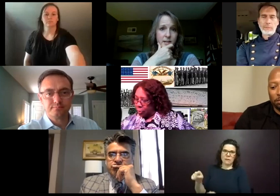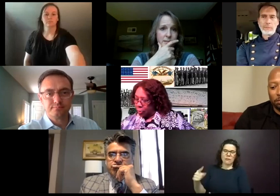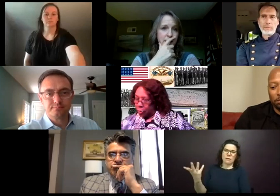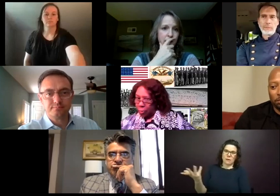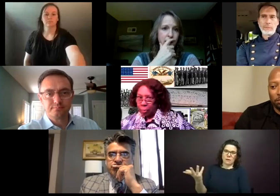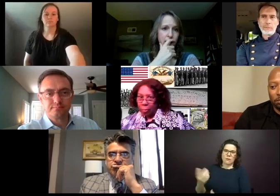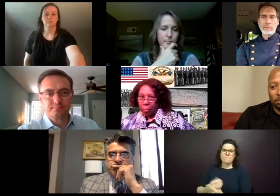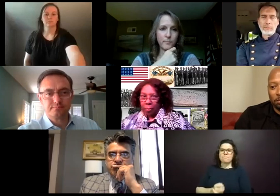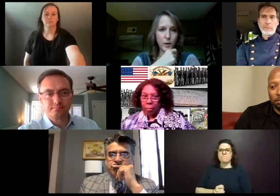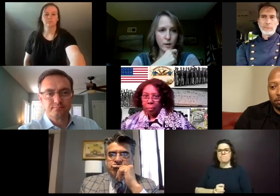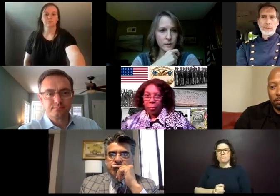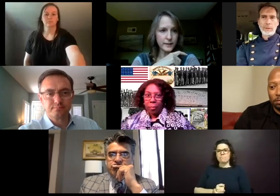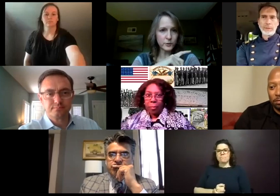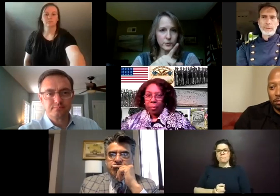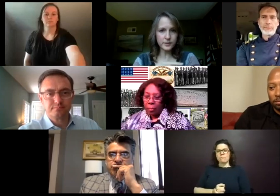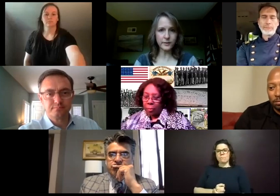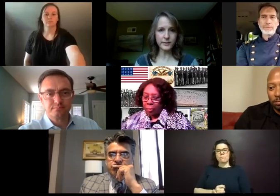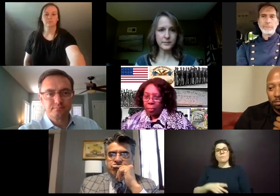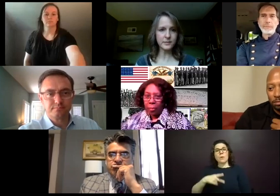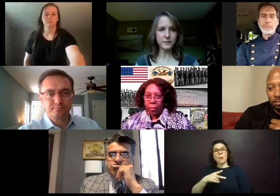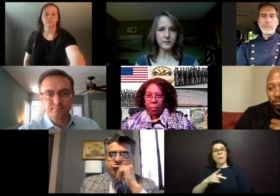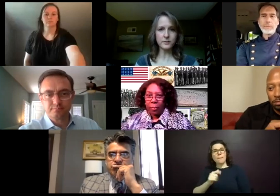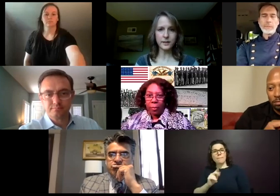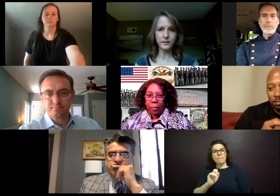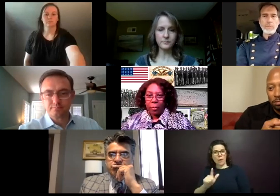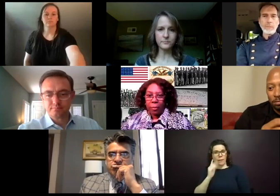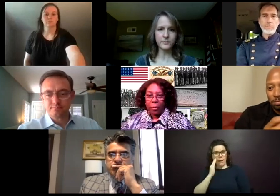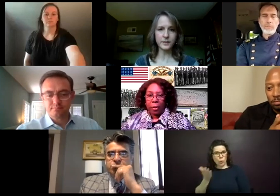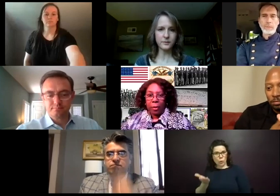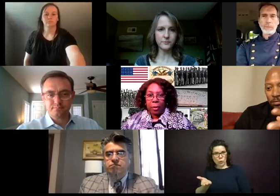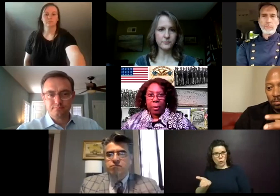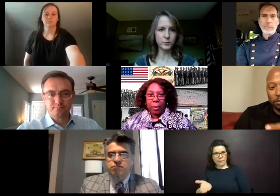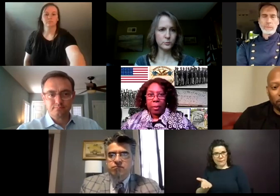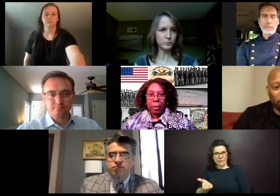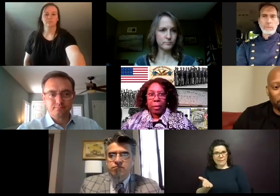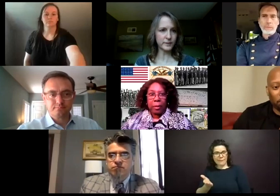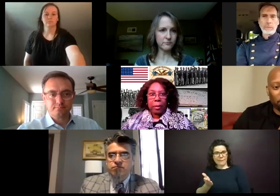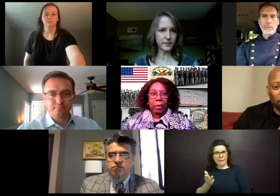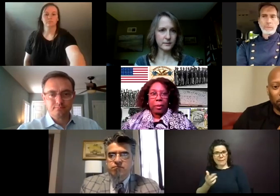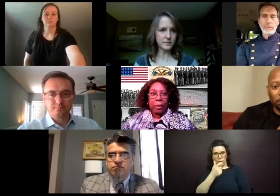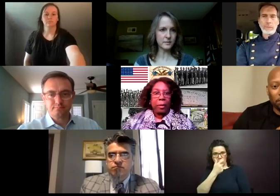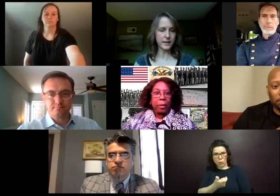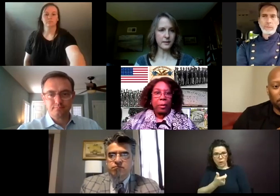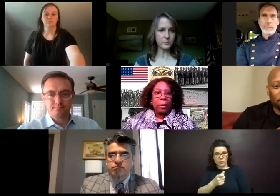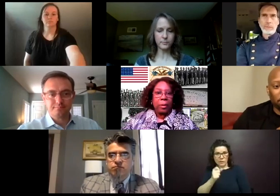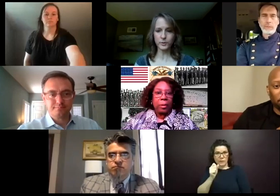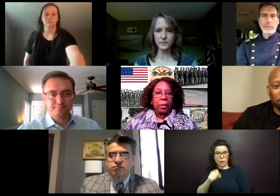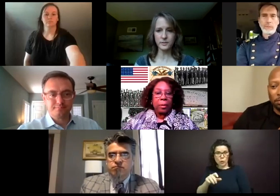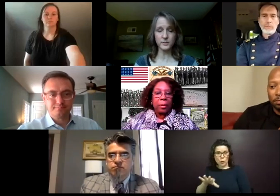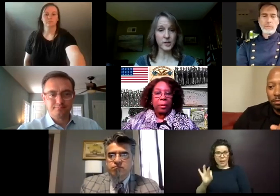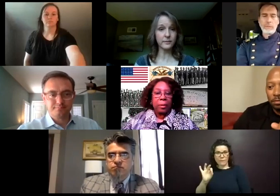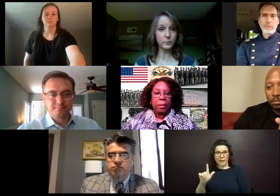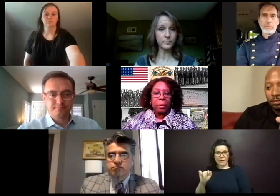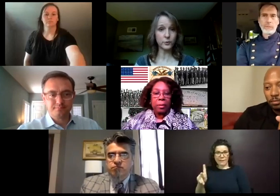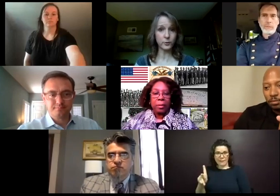Yes, and Paul, I know you're in the audience there. If you can find a link to that or